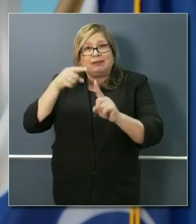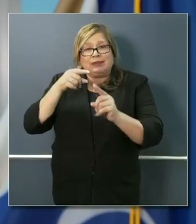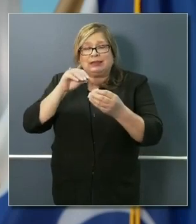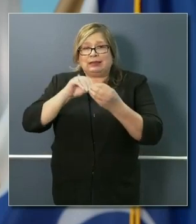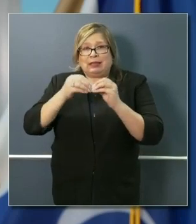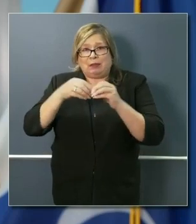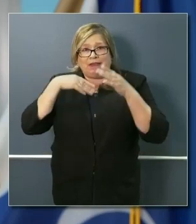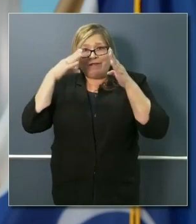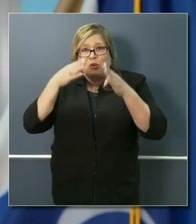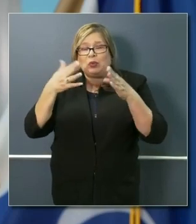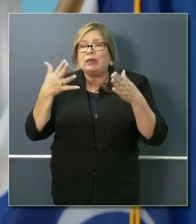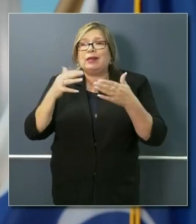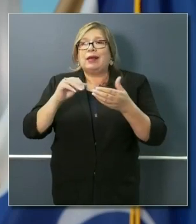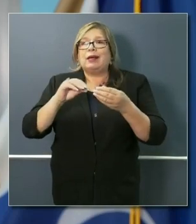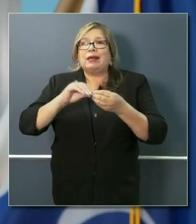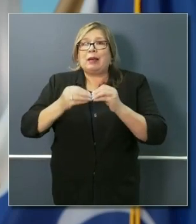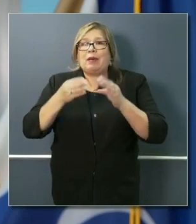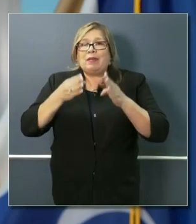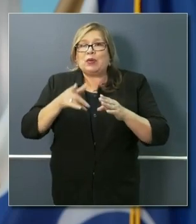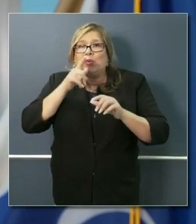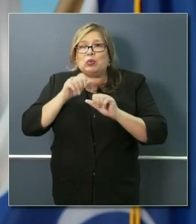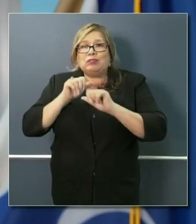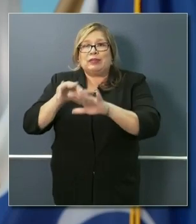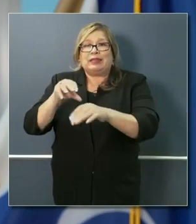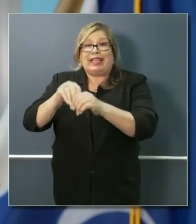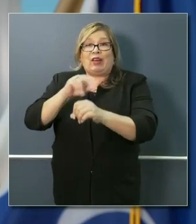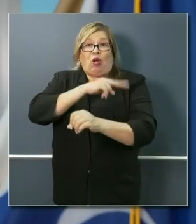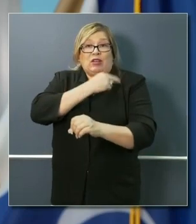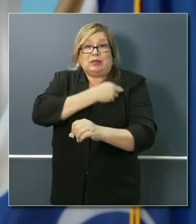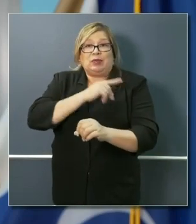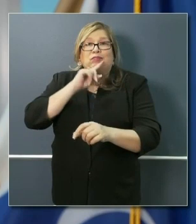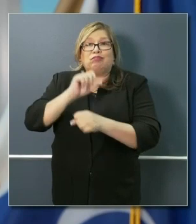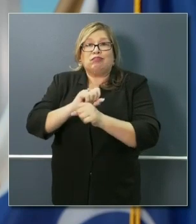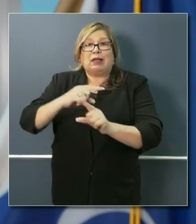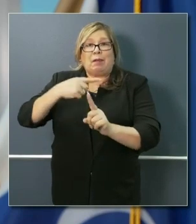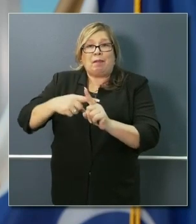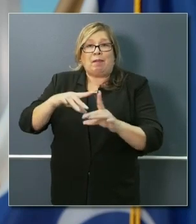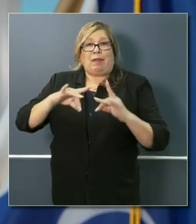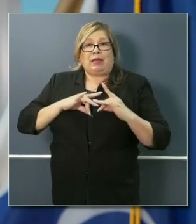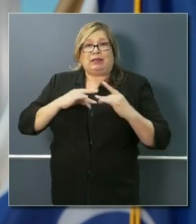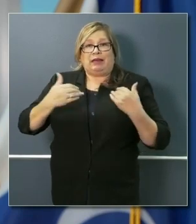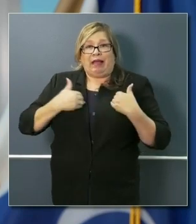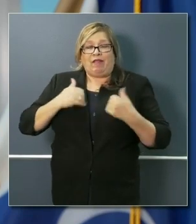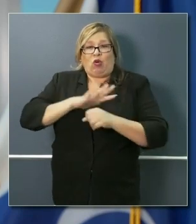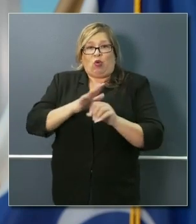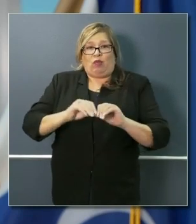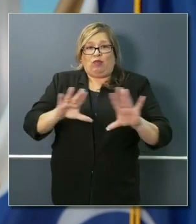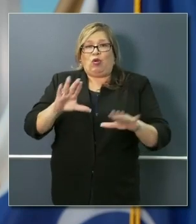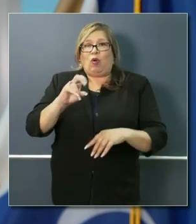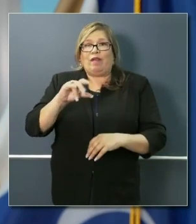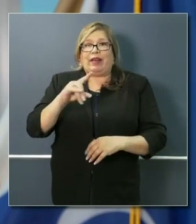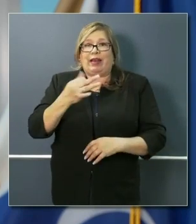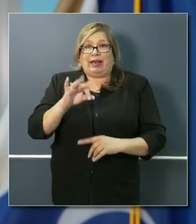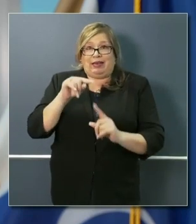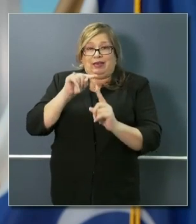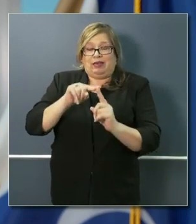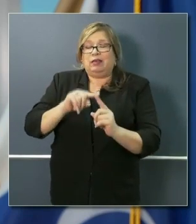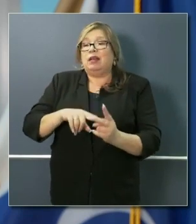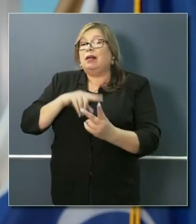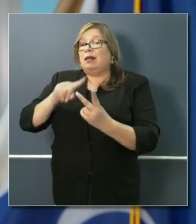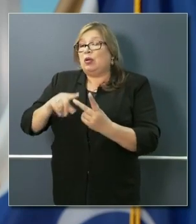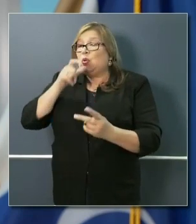the number of hospitalized that are COVID-19 positive and the number of people in the ICU. Again, those numbers, 1